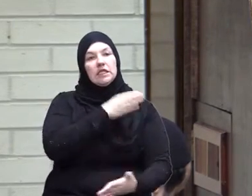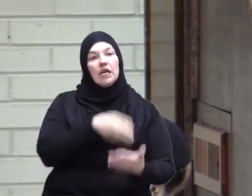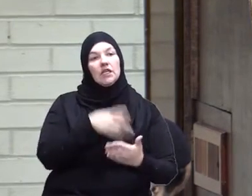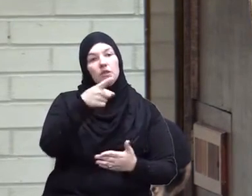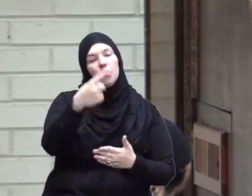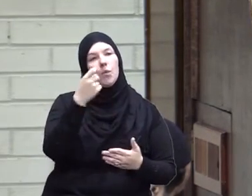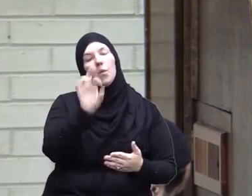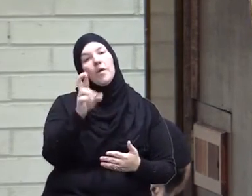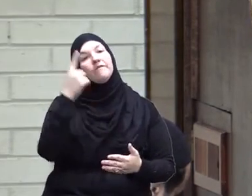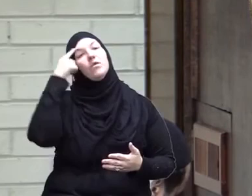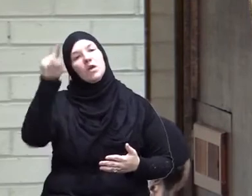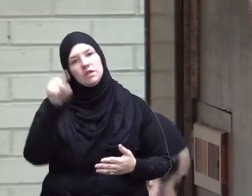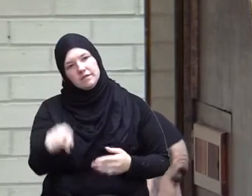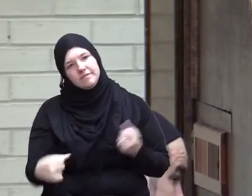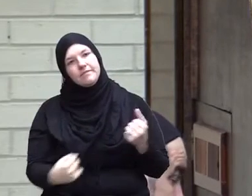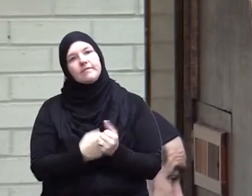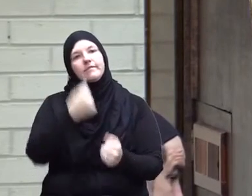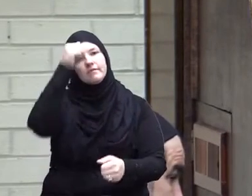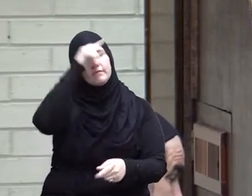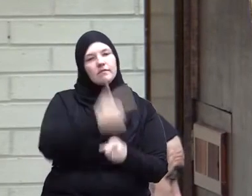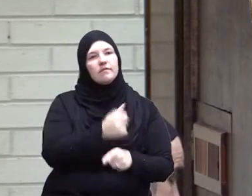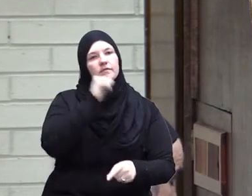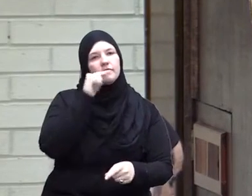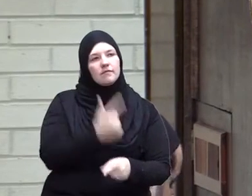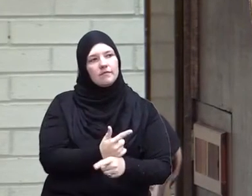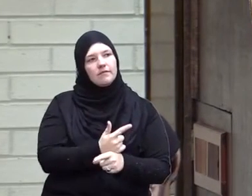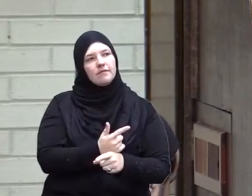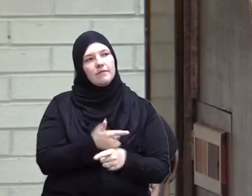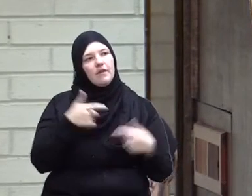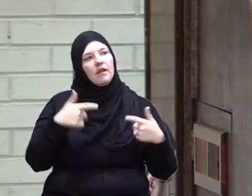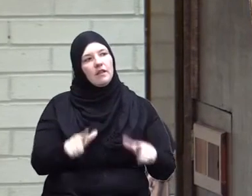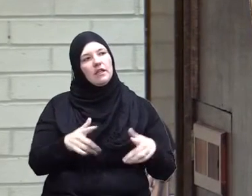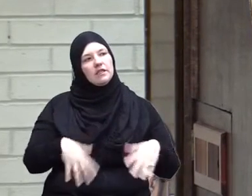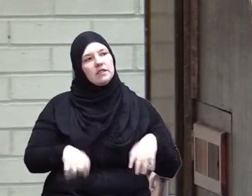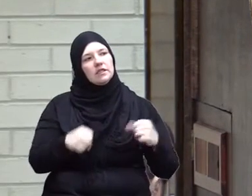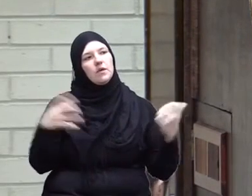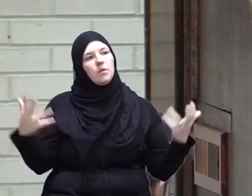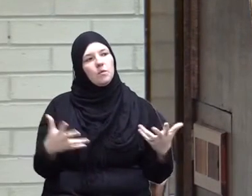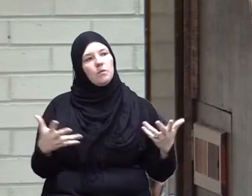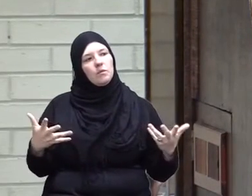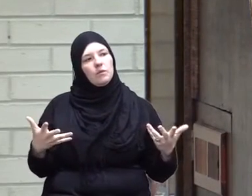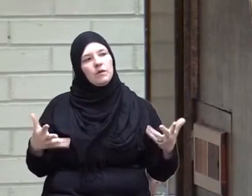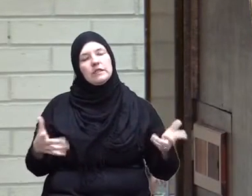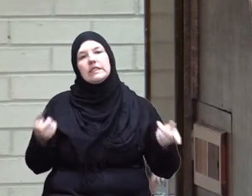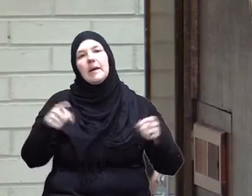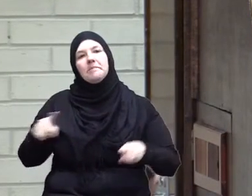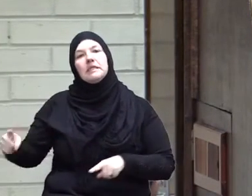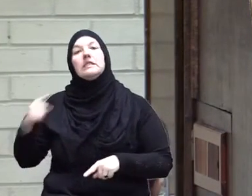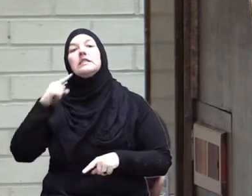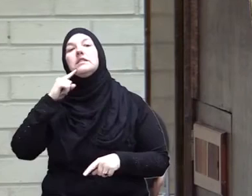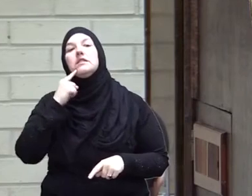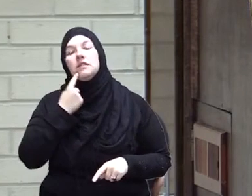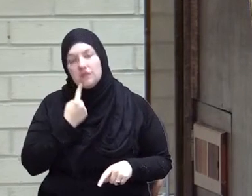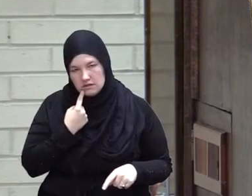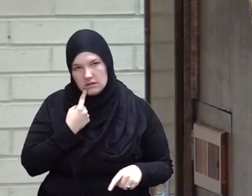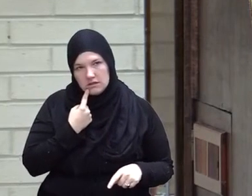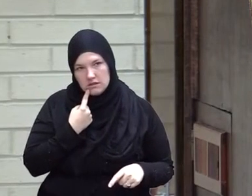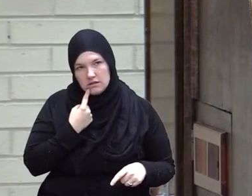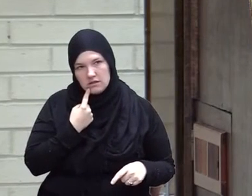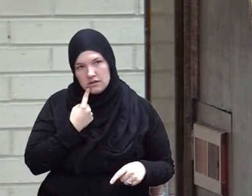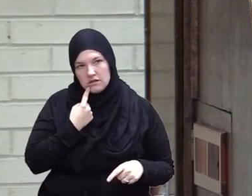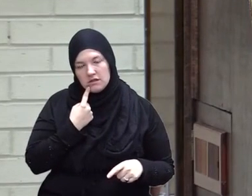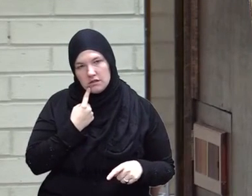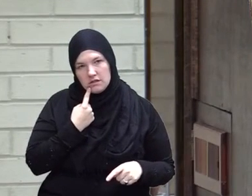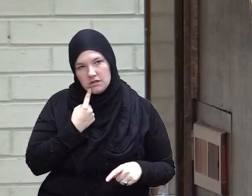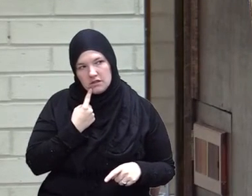or for you so brothers and sisters let us take what is going on seriously at